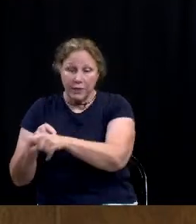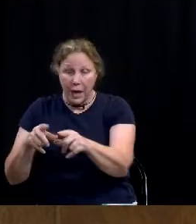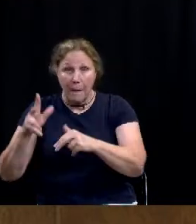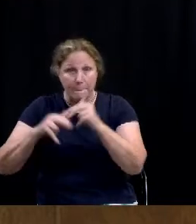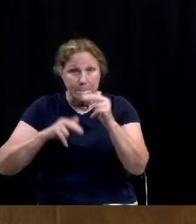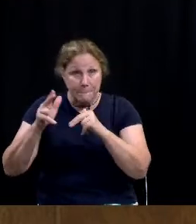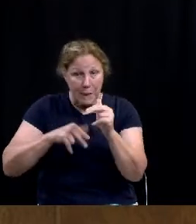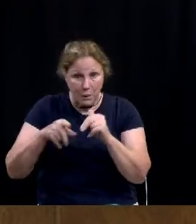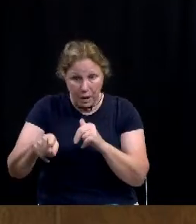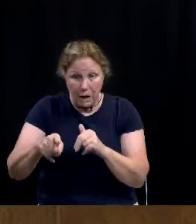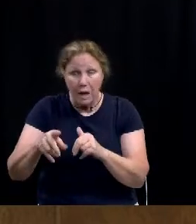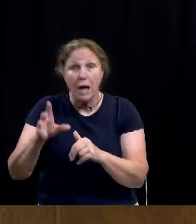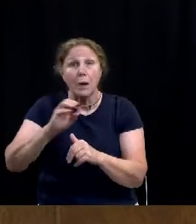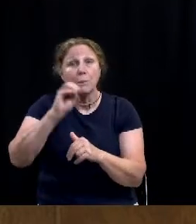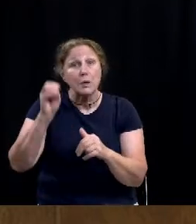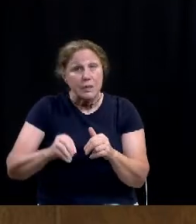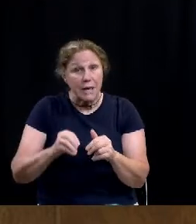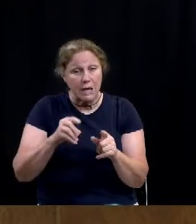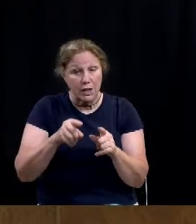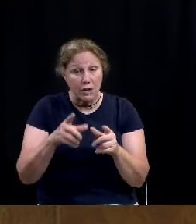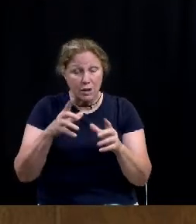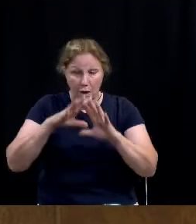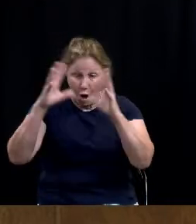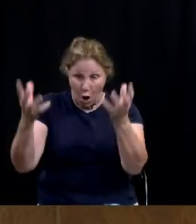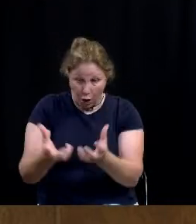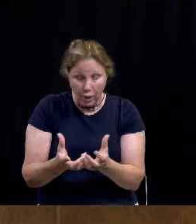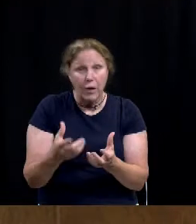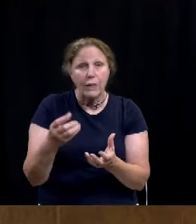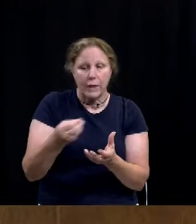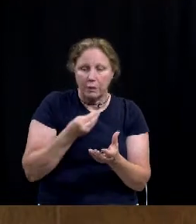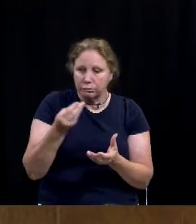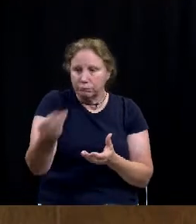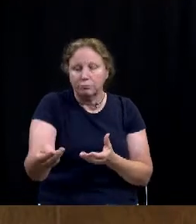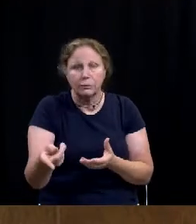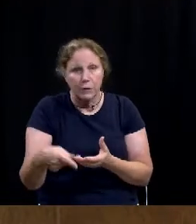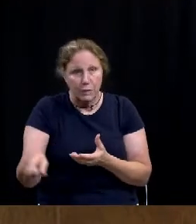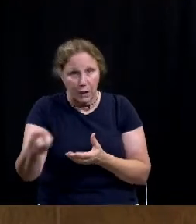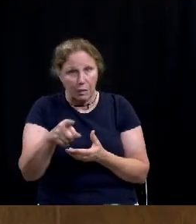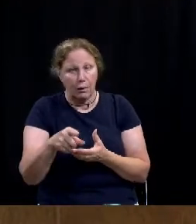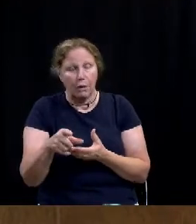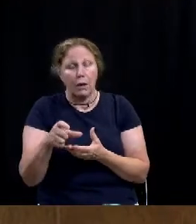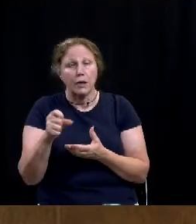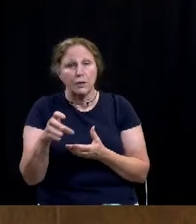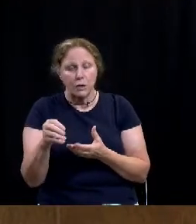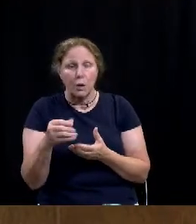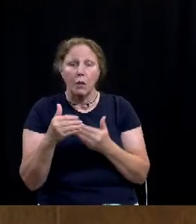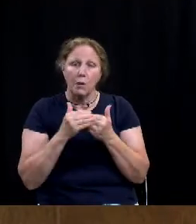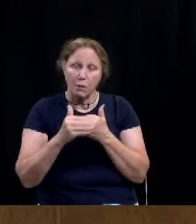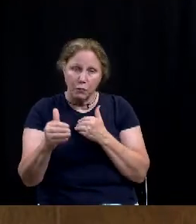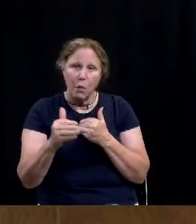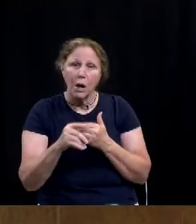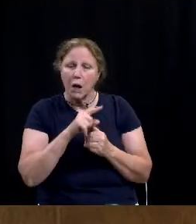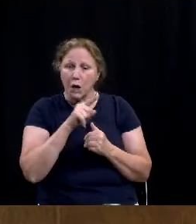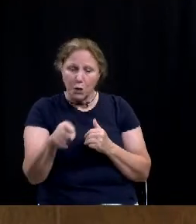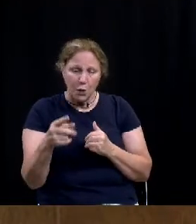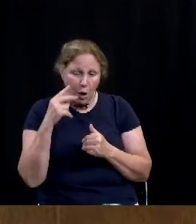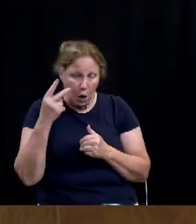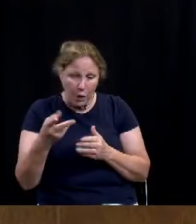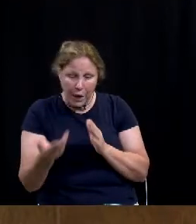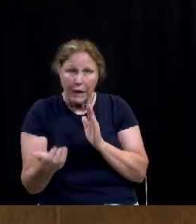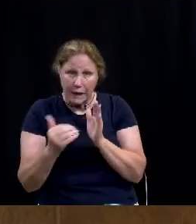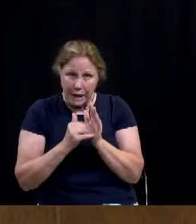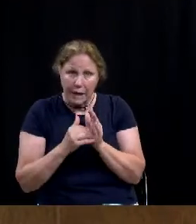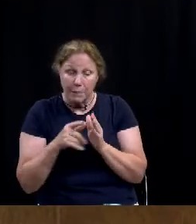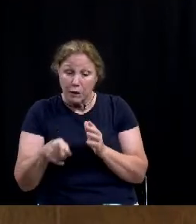that infrastructure and assigning it to that perspective future growth. And so going forward, you'll be able to revisit those assumptions to make sure that that